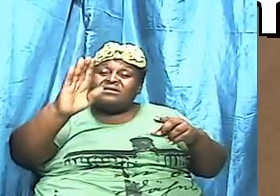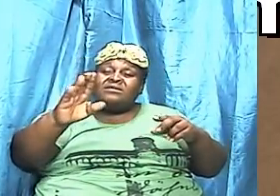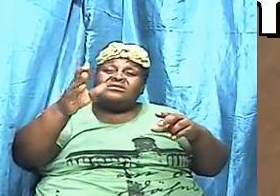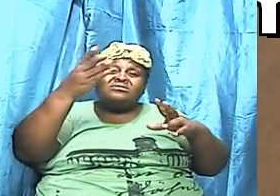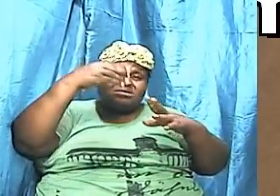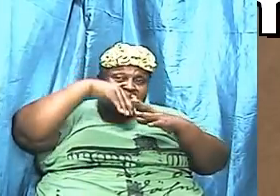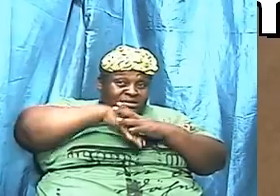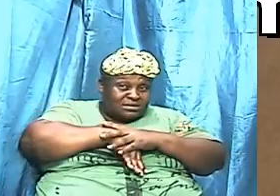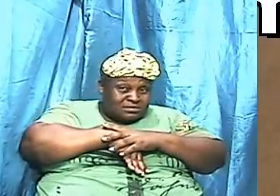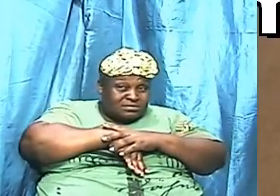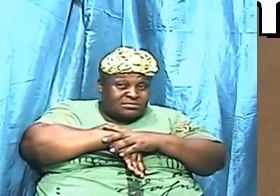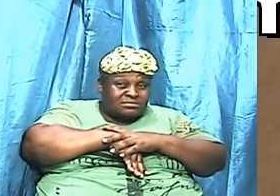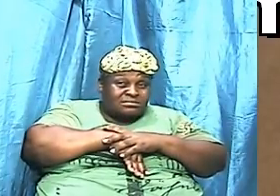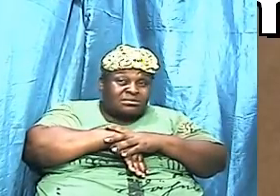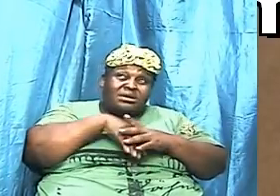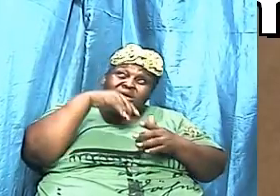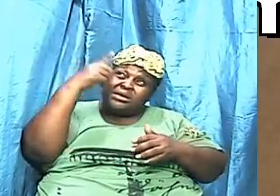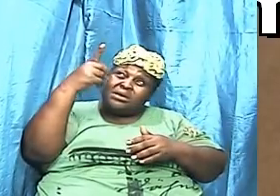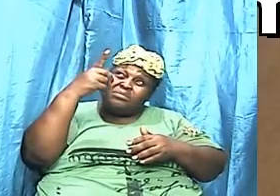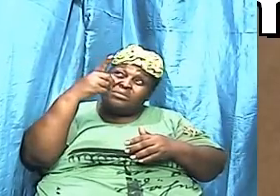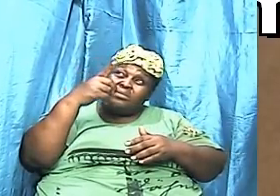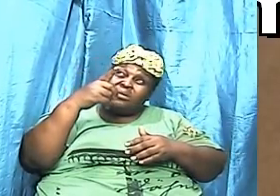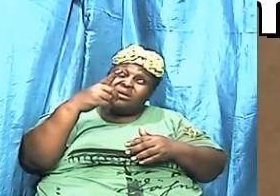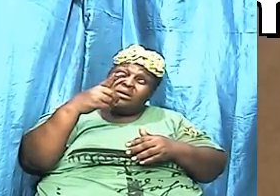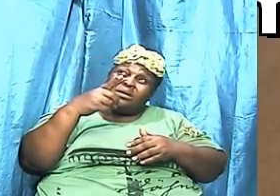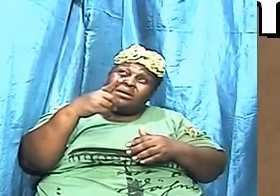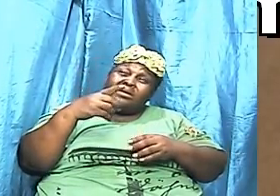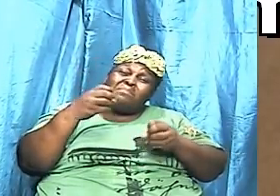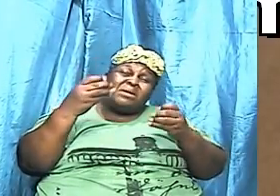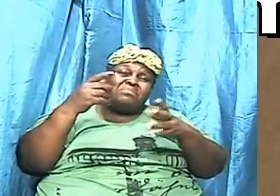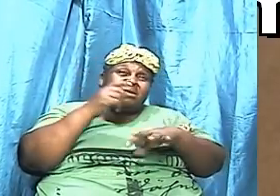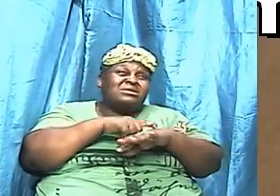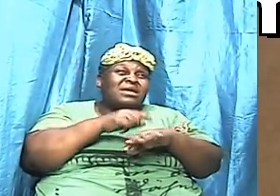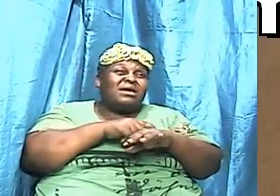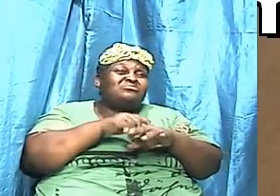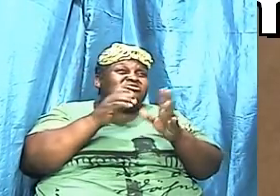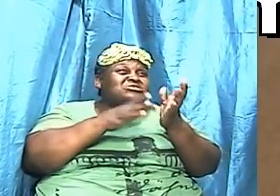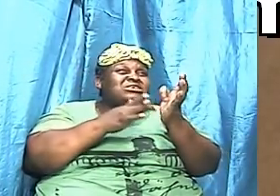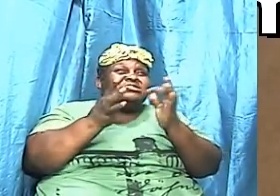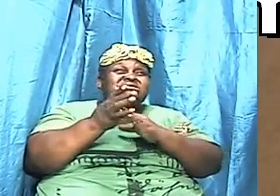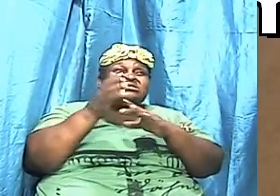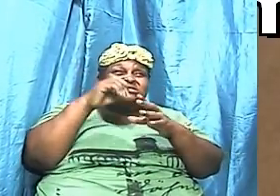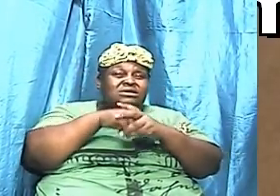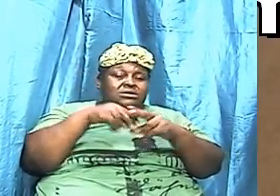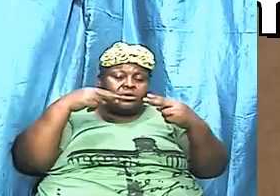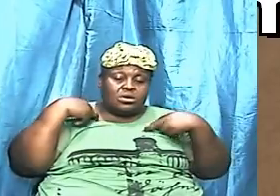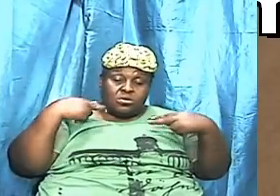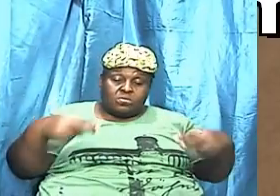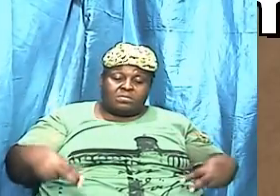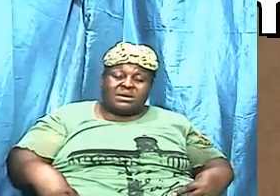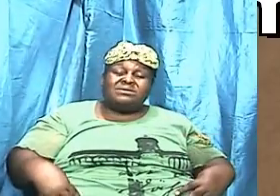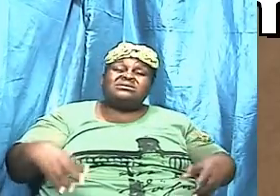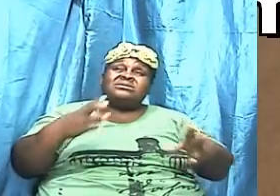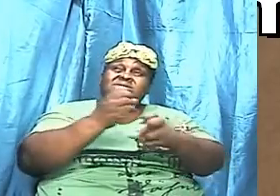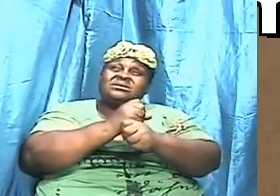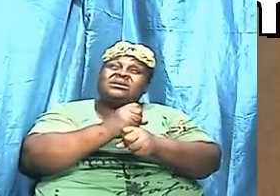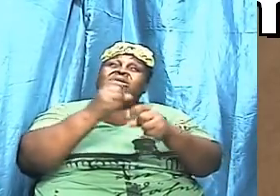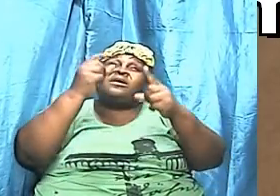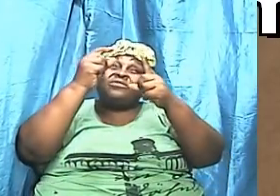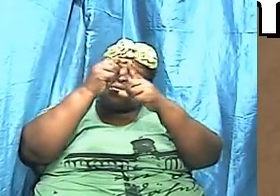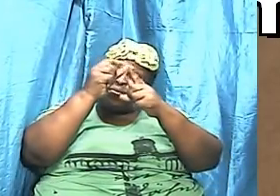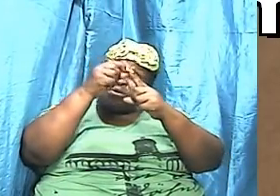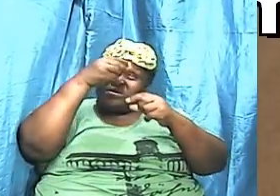time Jesus in his humanity had taken the words of God deep